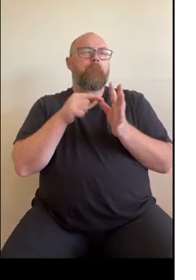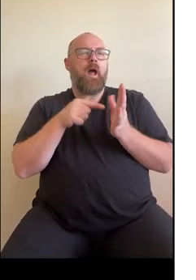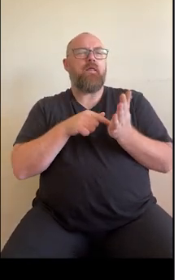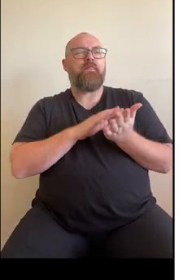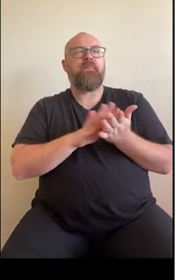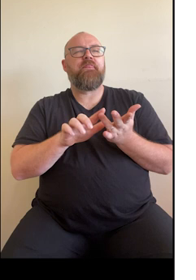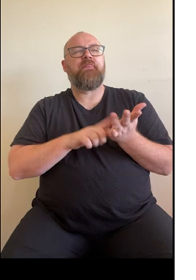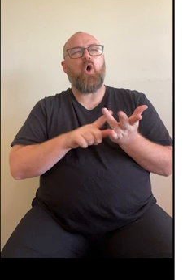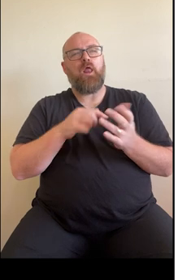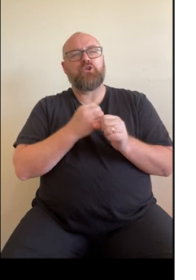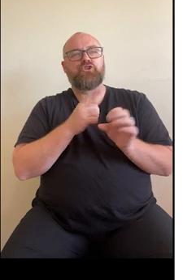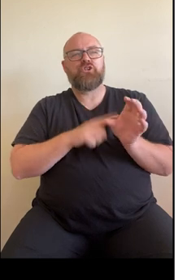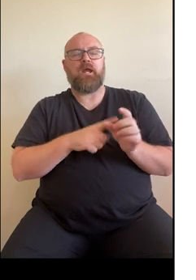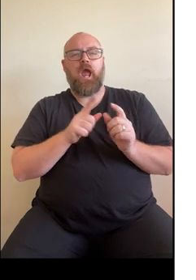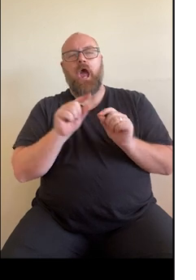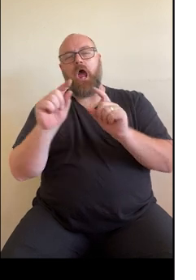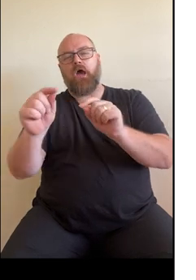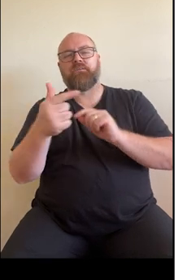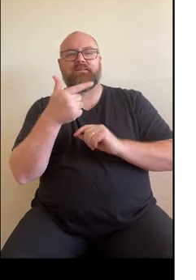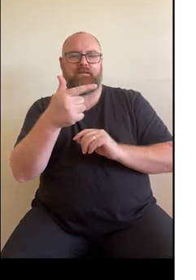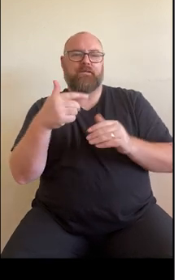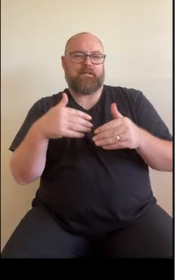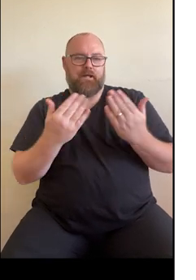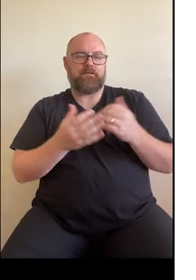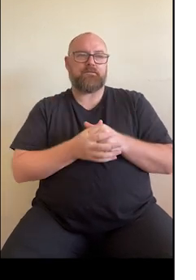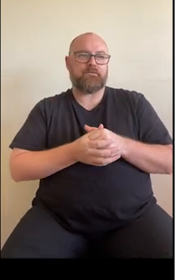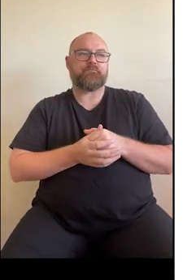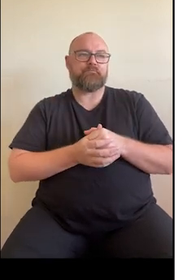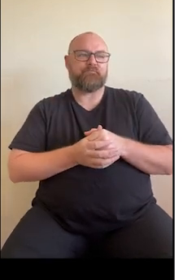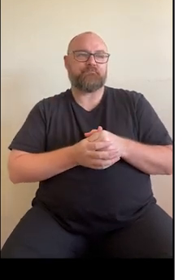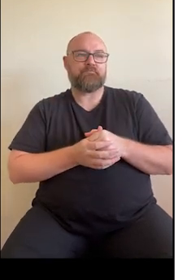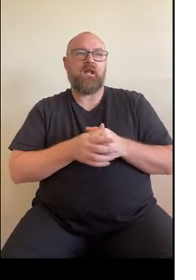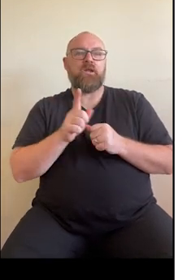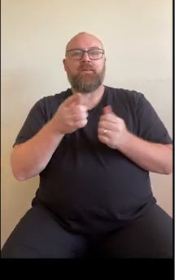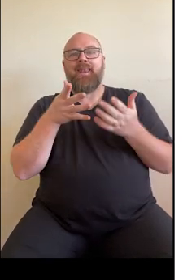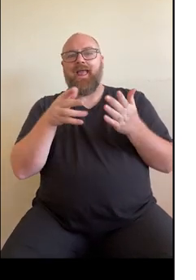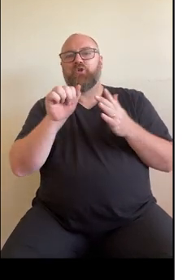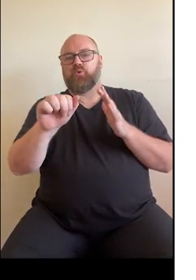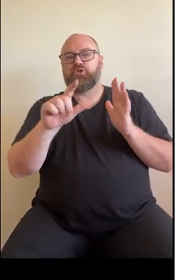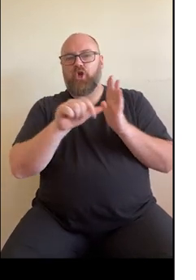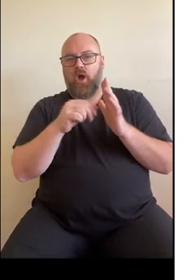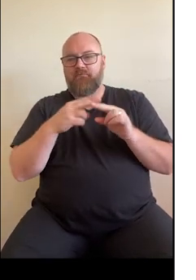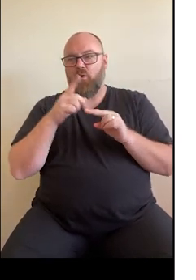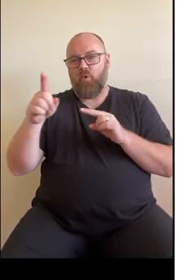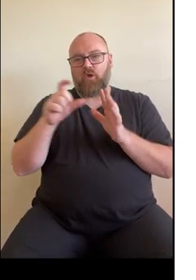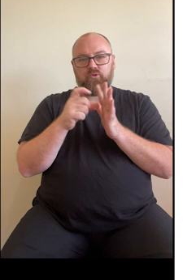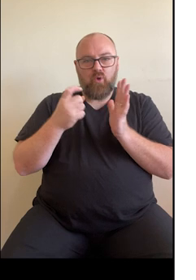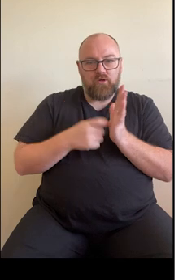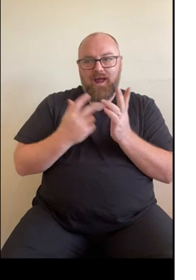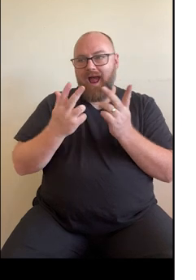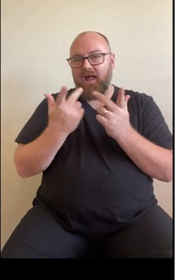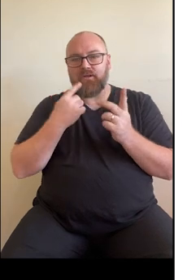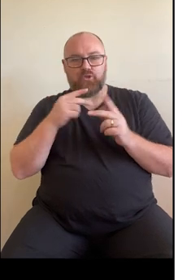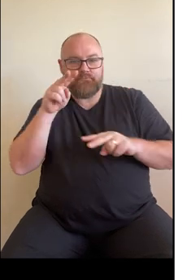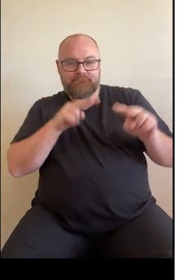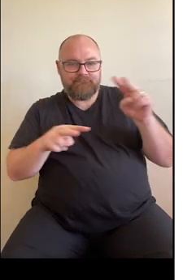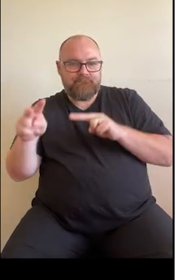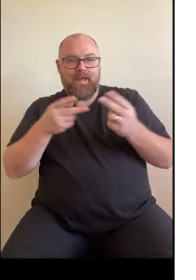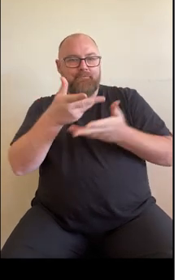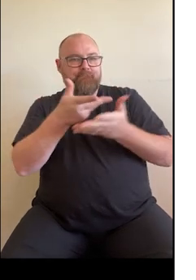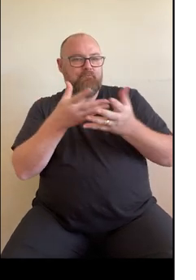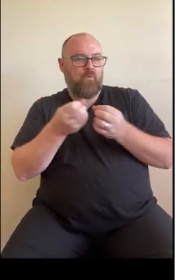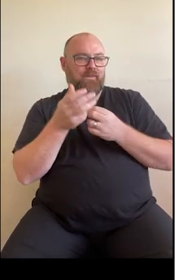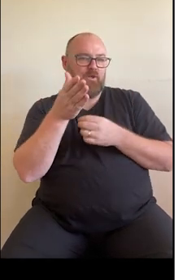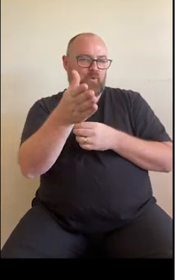to access seven days after they're uploaded. And this allows time for your healthcare provider to review and discuss the results with you.